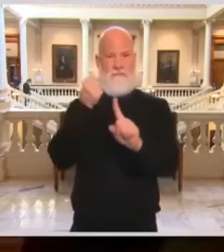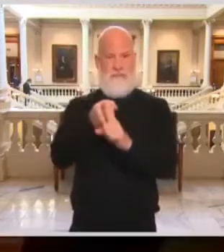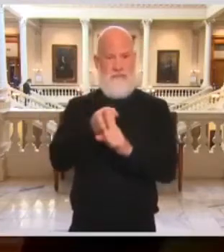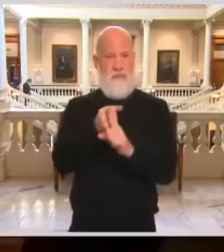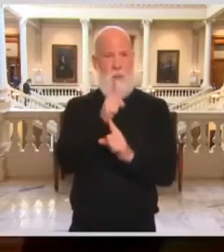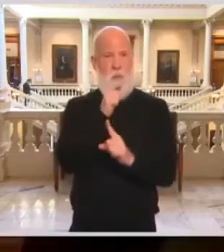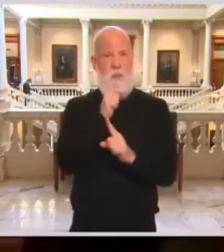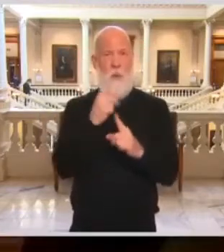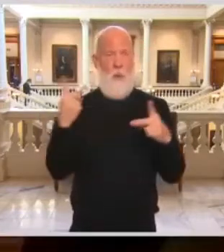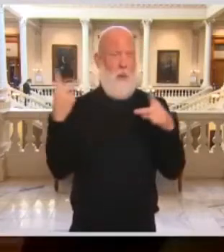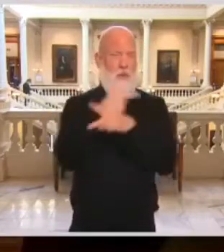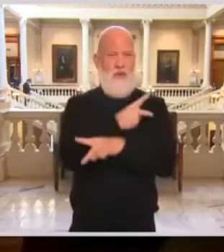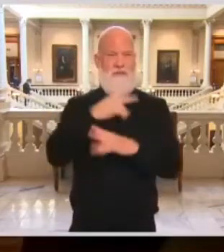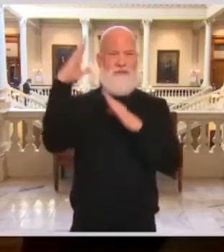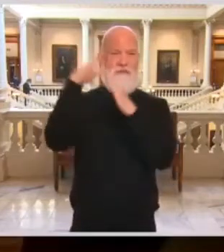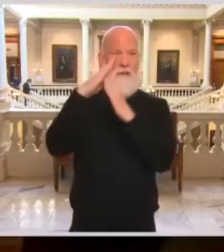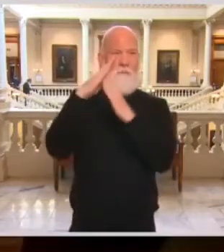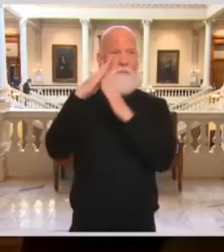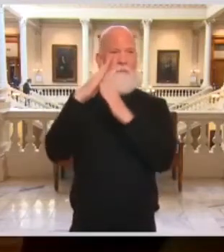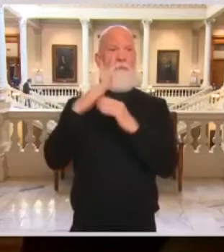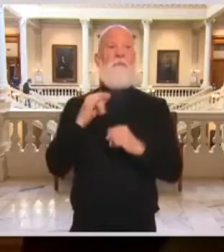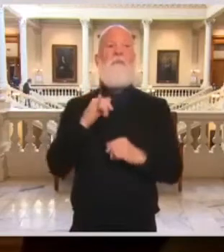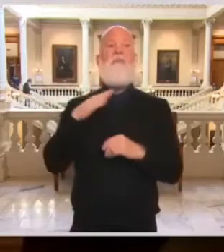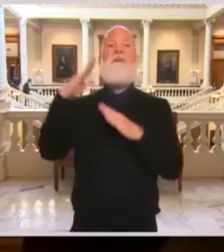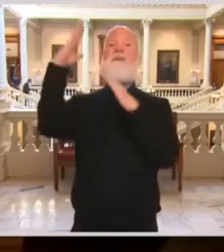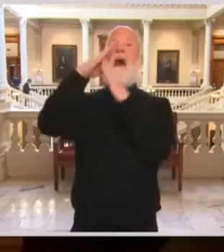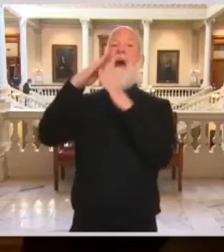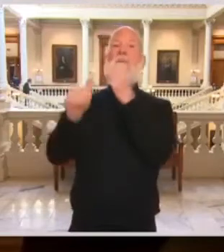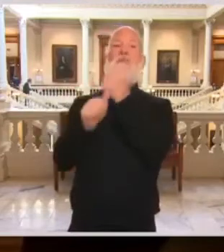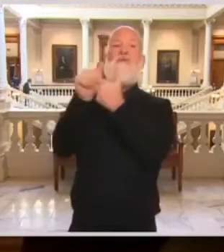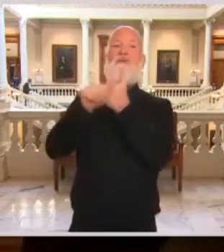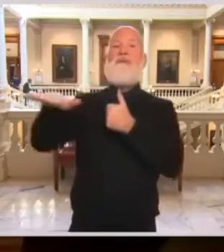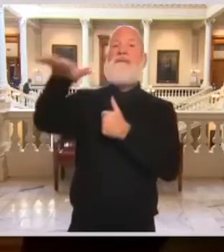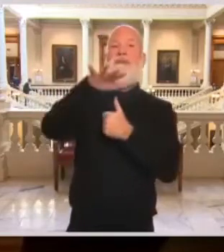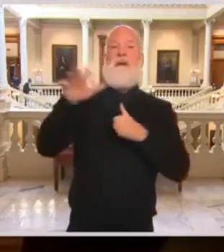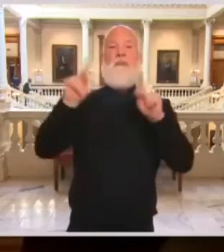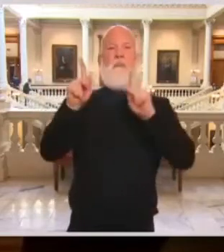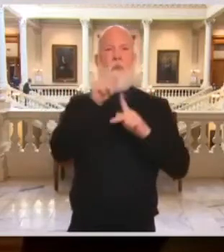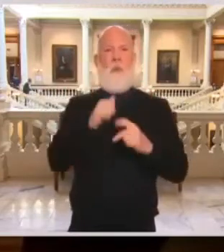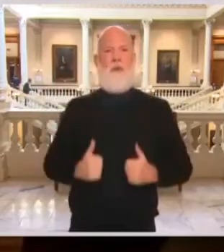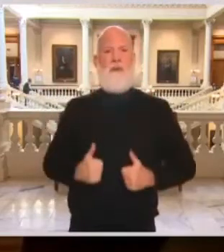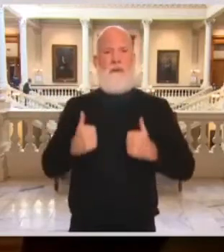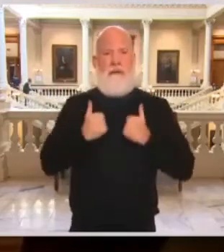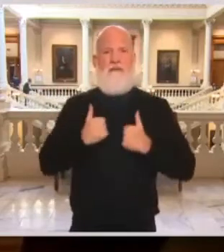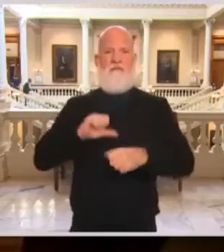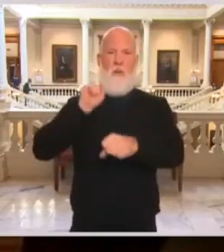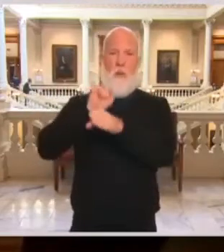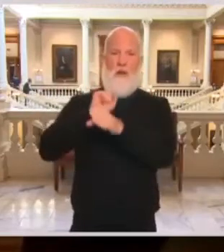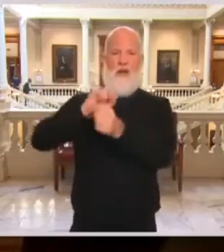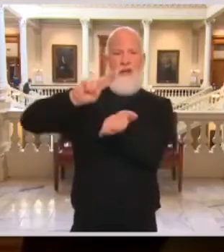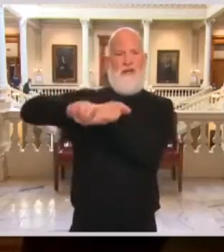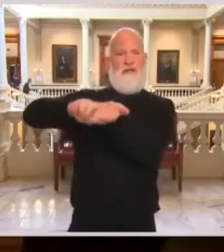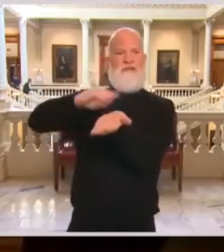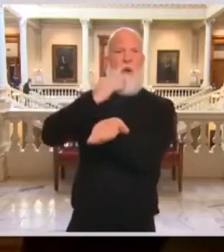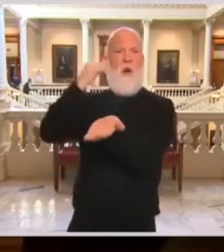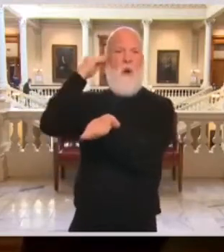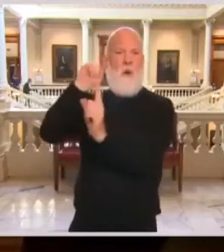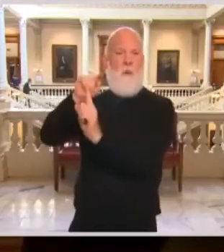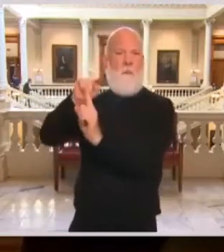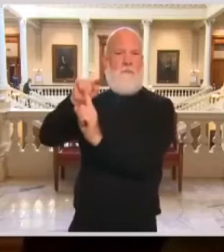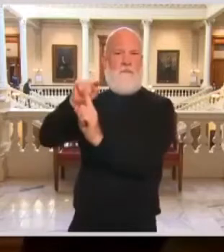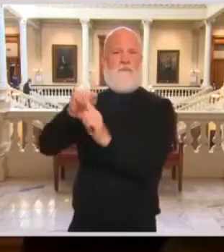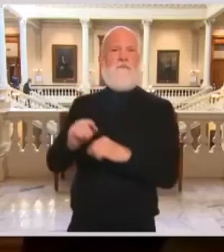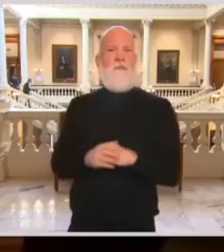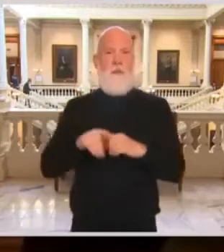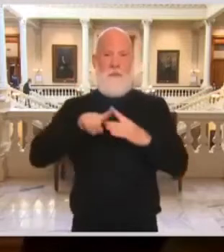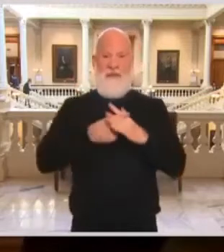residing and working in nursing homes. From the start of the pandemic, Dr. Toomey and our team recognized that nursing homes